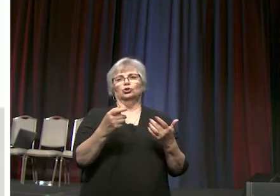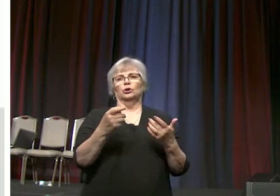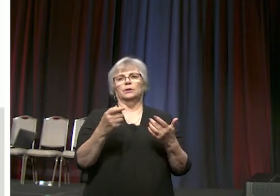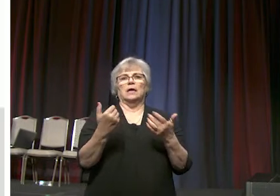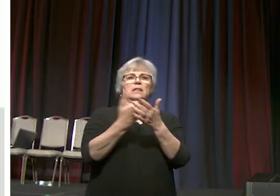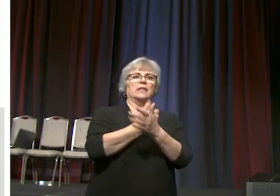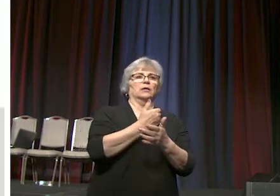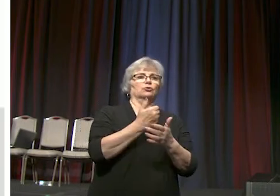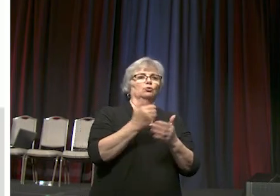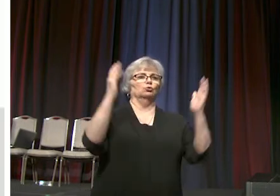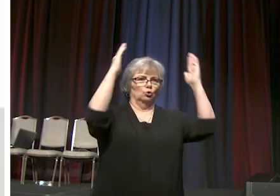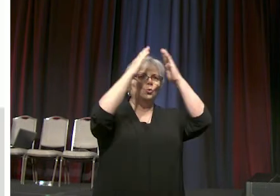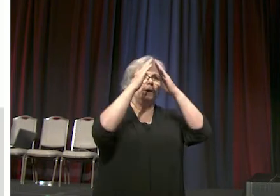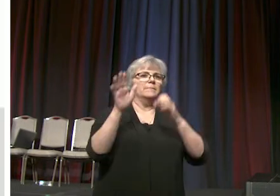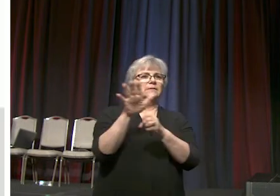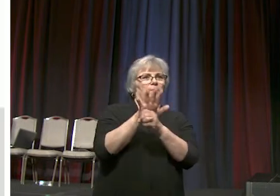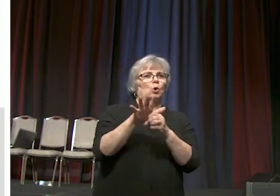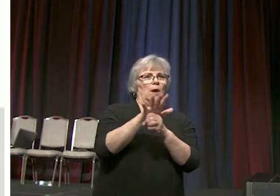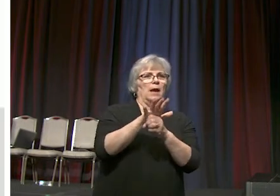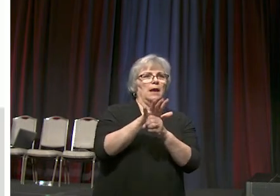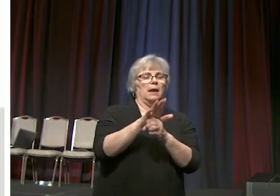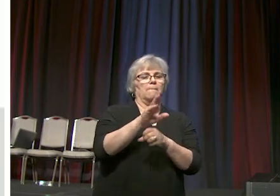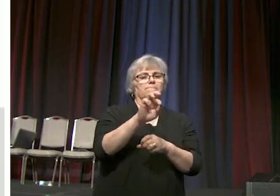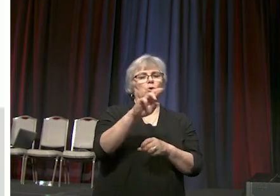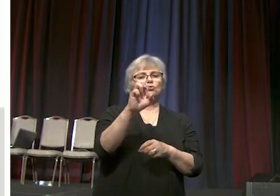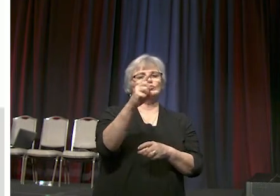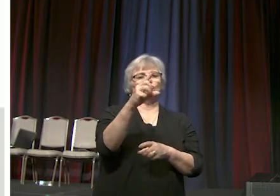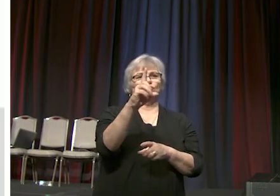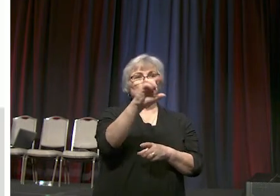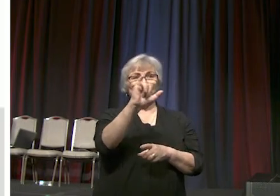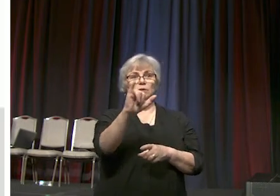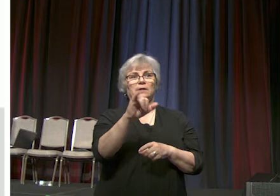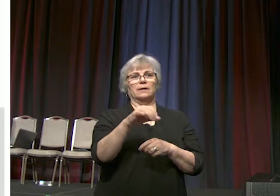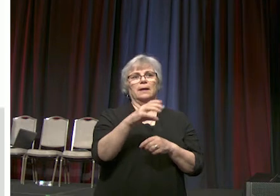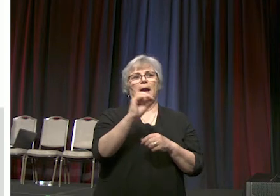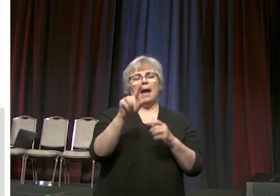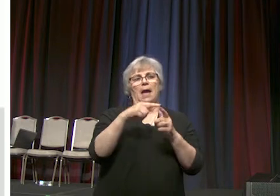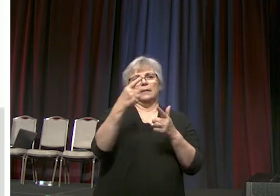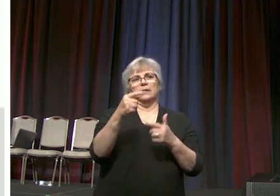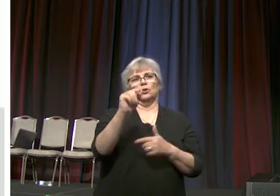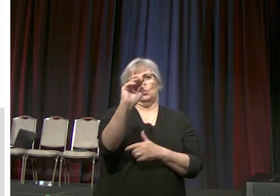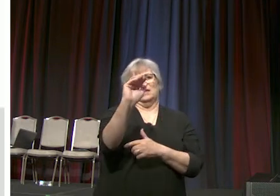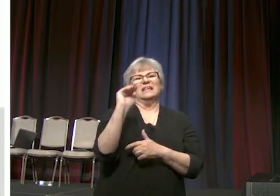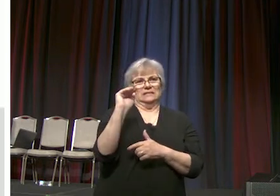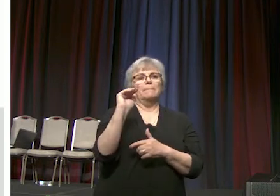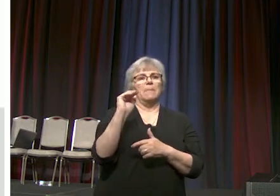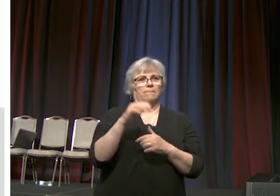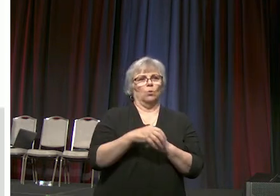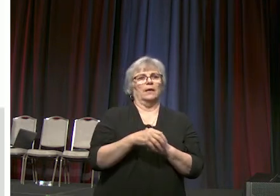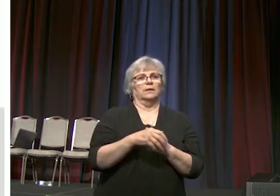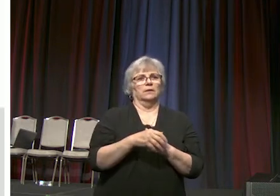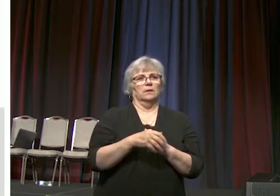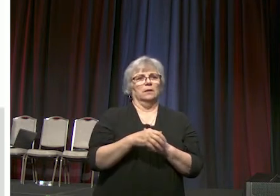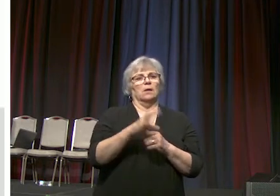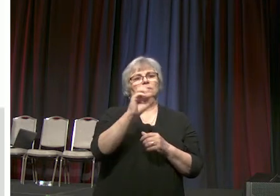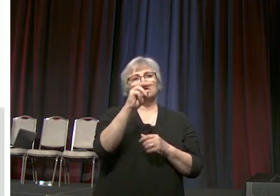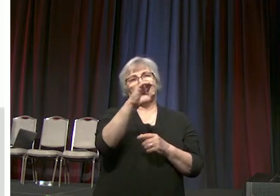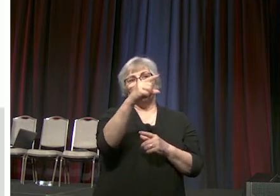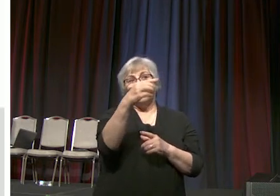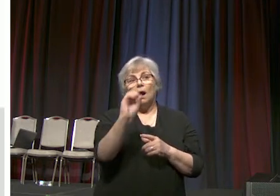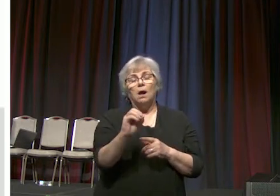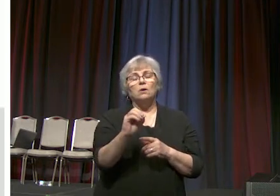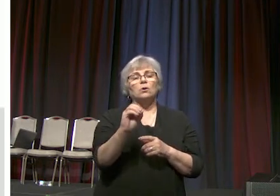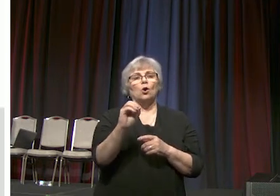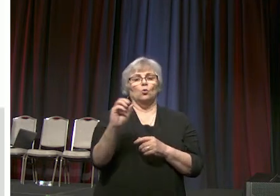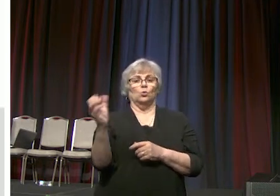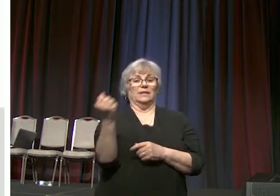new episcopal areas would be in burundi and a second one in zimbabwe that the congo central conference would